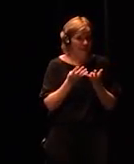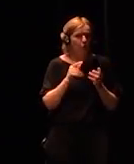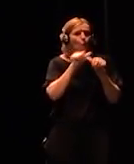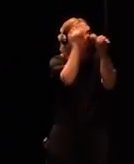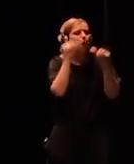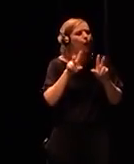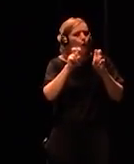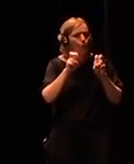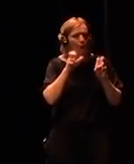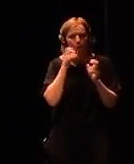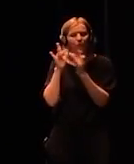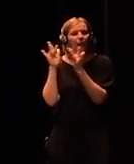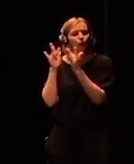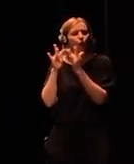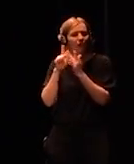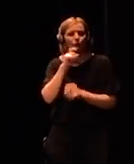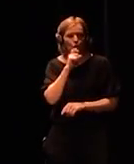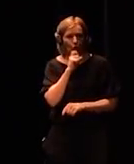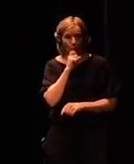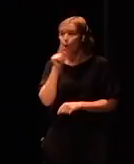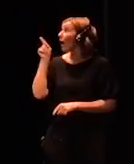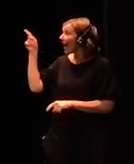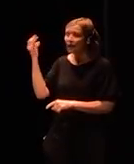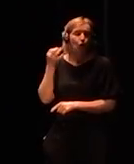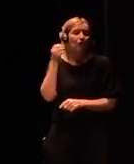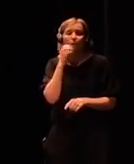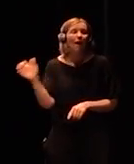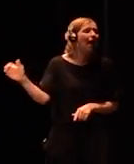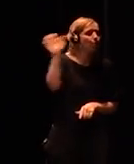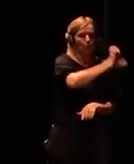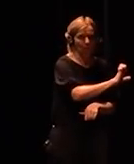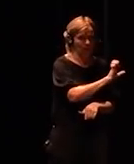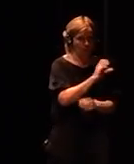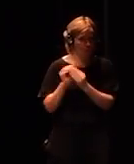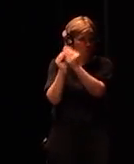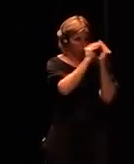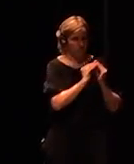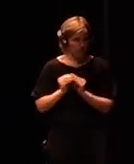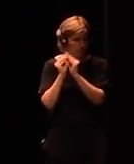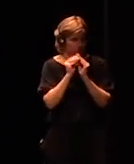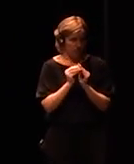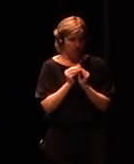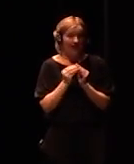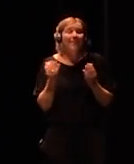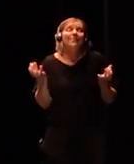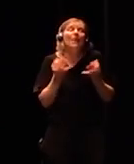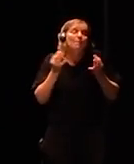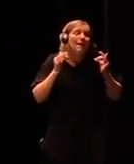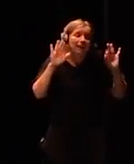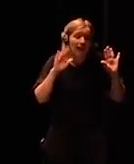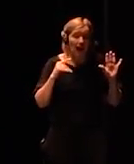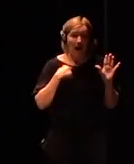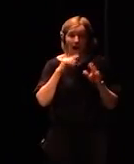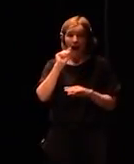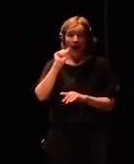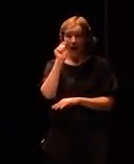movement because what is happening in America does not care about this because America is about the primary commercial benefit of technology.